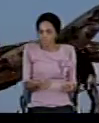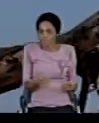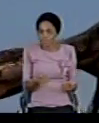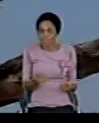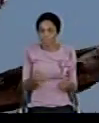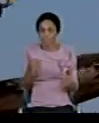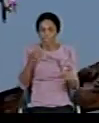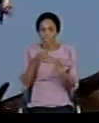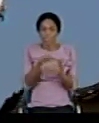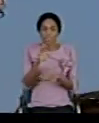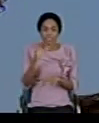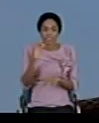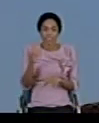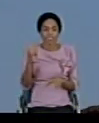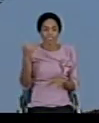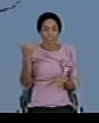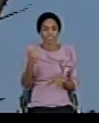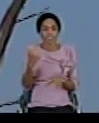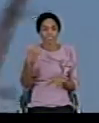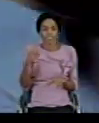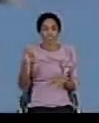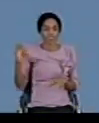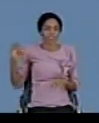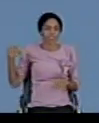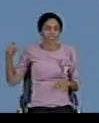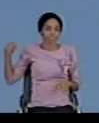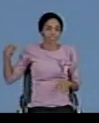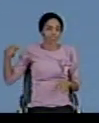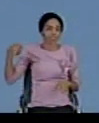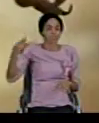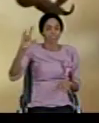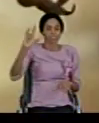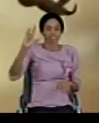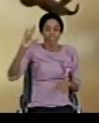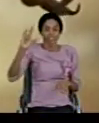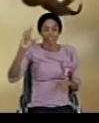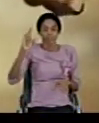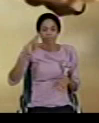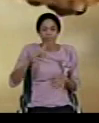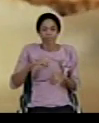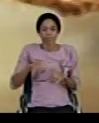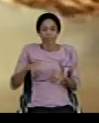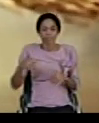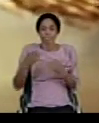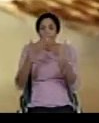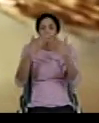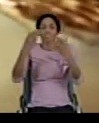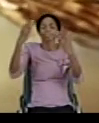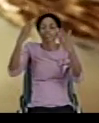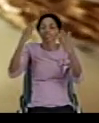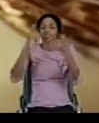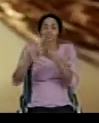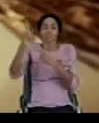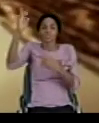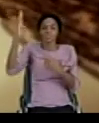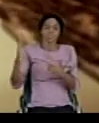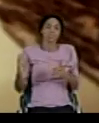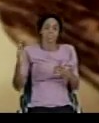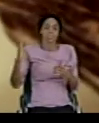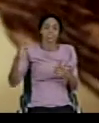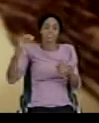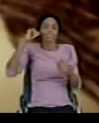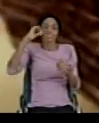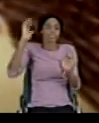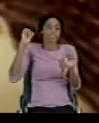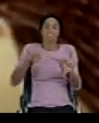attempt on the bird to roast. But thanks be to God, she cannot